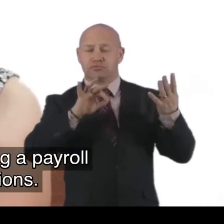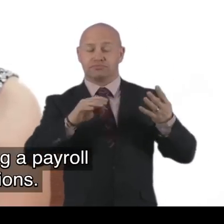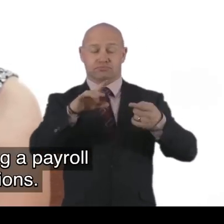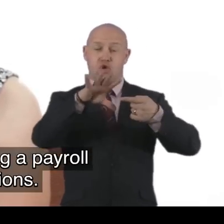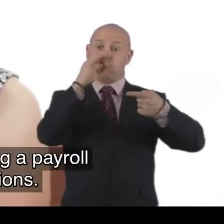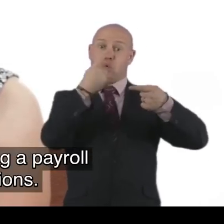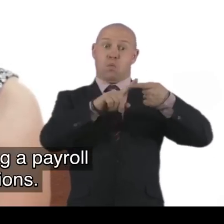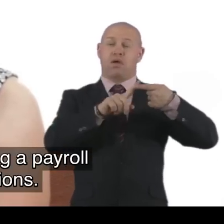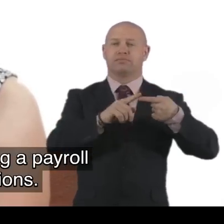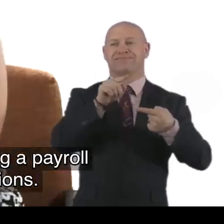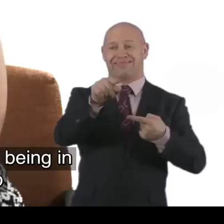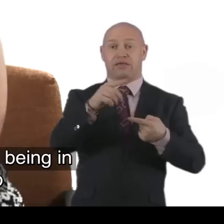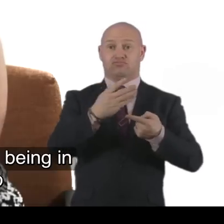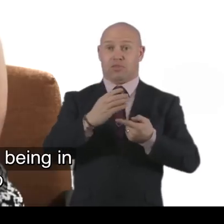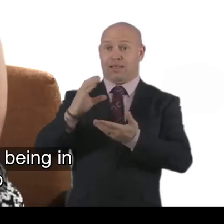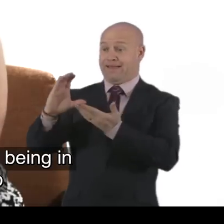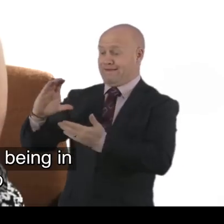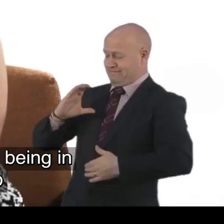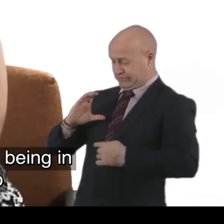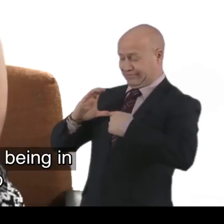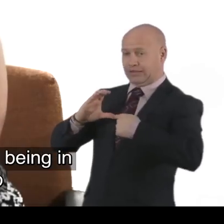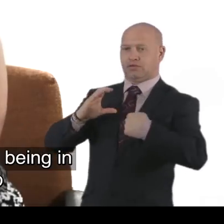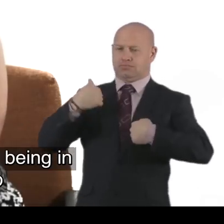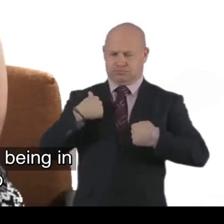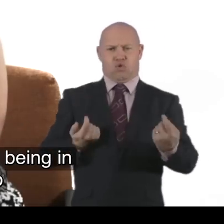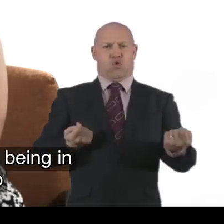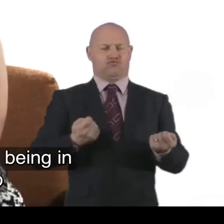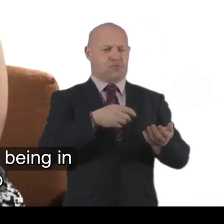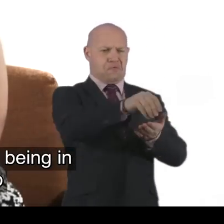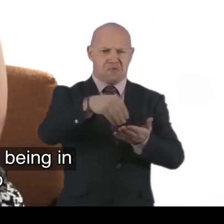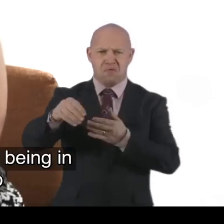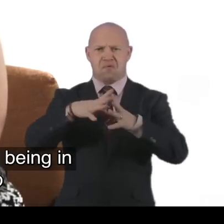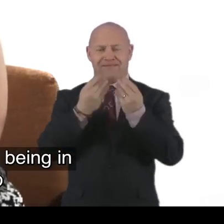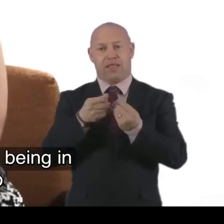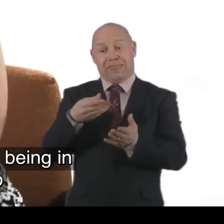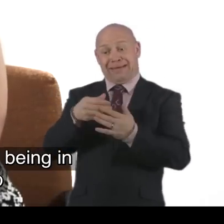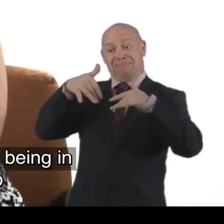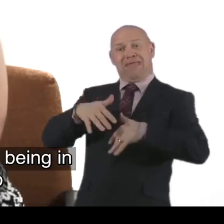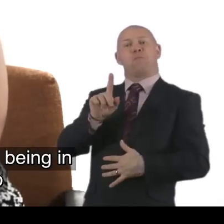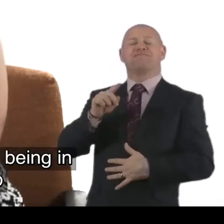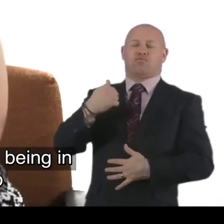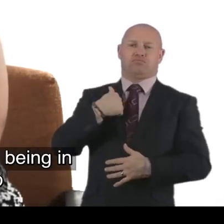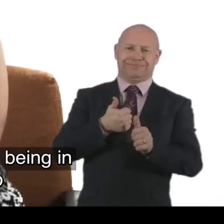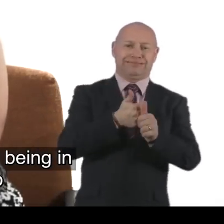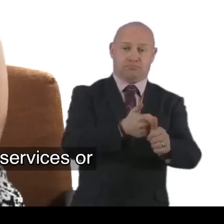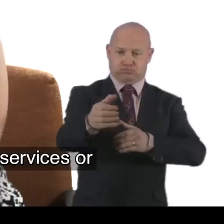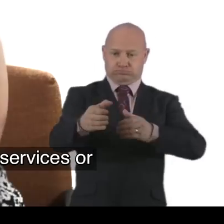And discussing all the various options. Option one is basically taking the funding and being in control of that money. The money is there to support you